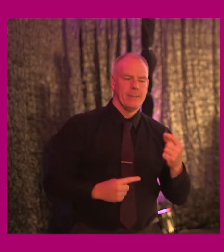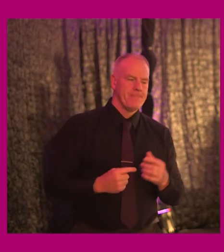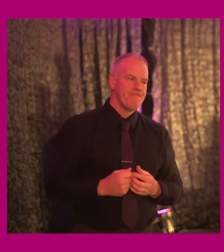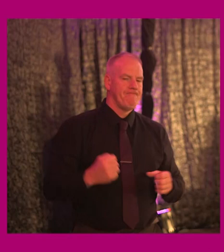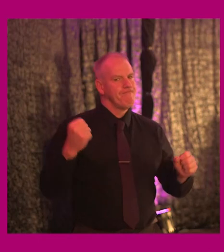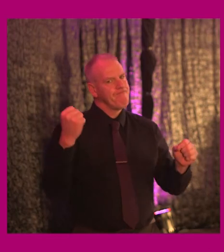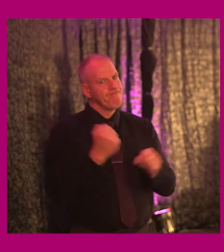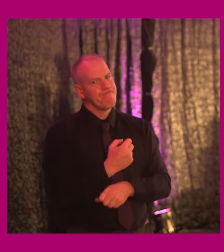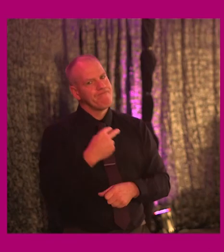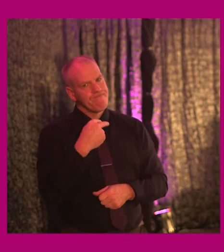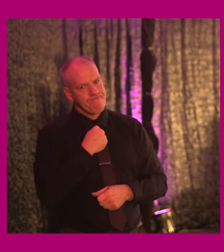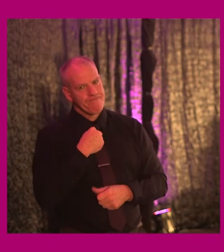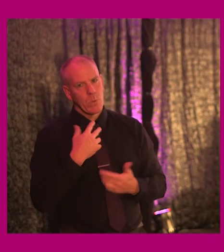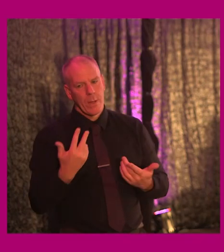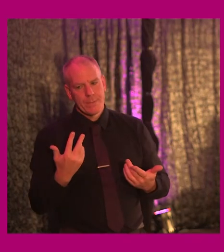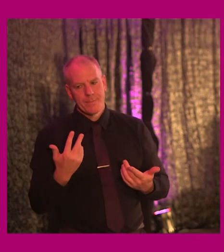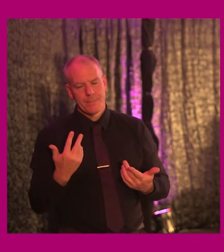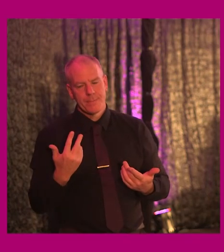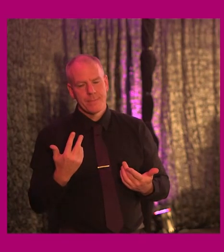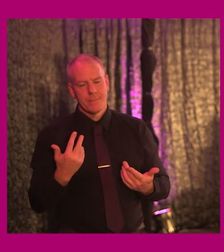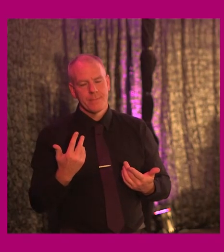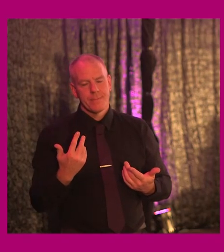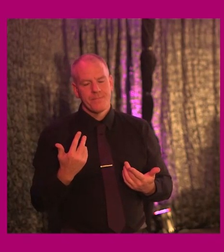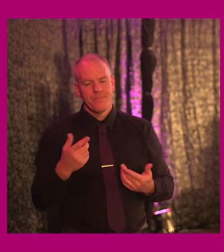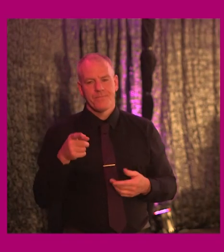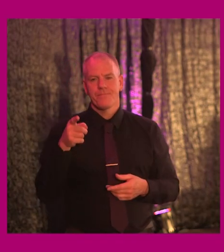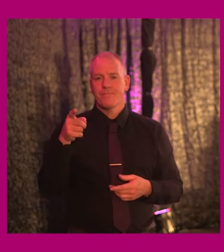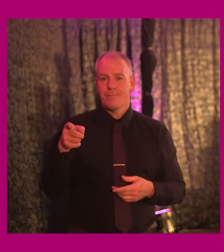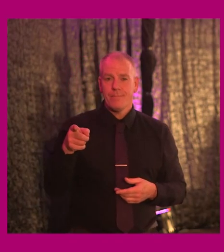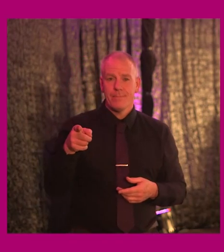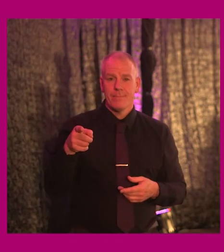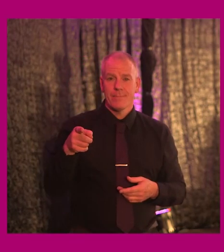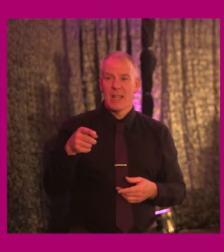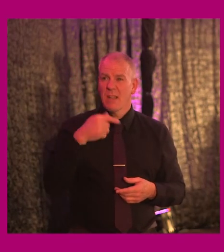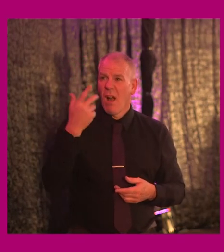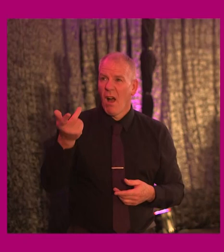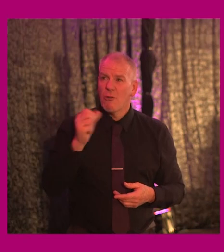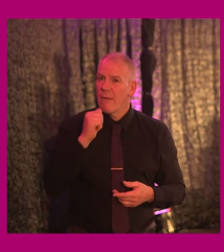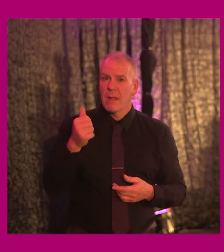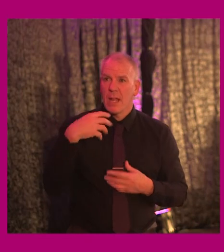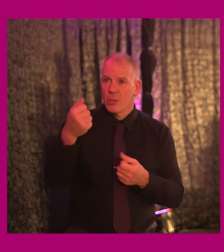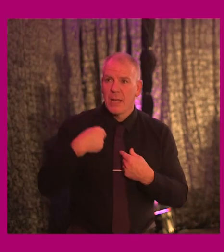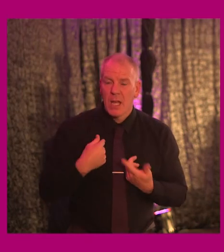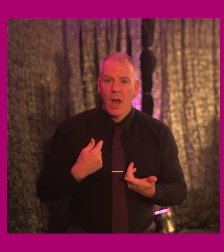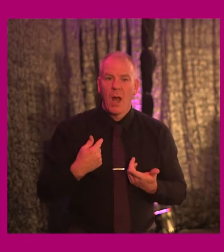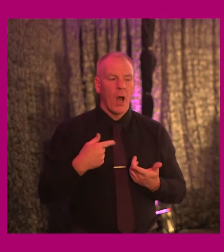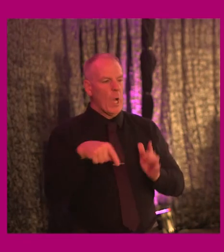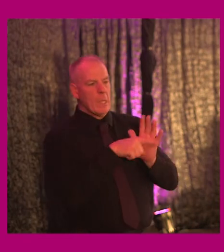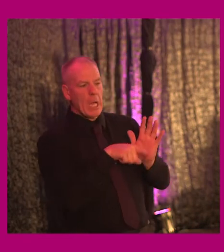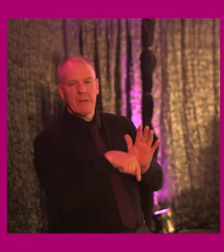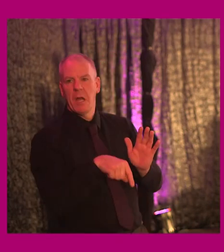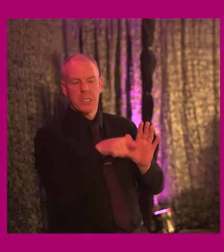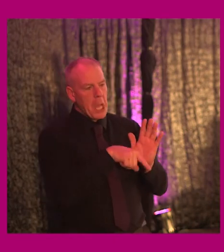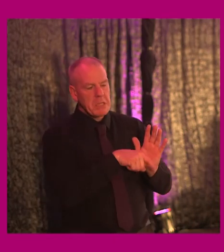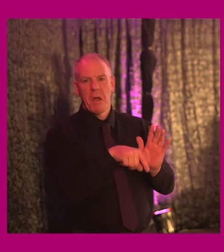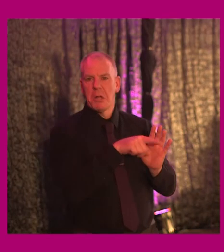And unfortunately, we say this, as we say this, we're perceived as the naysayers, the negative crew who come back and say,